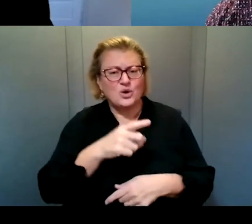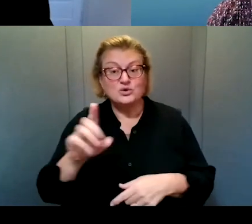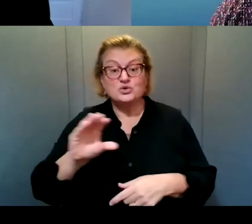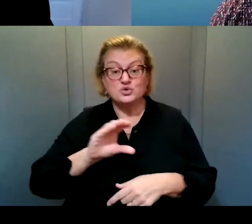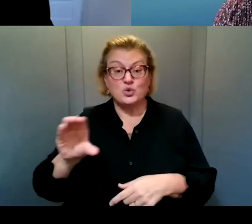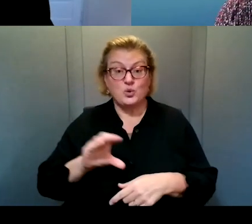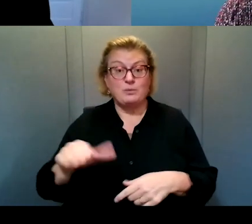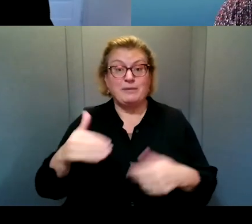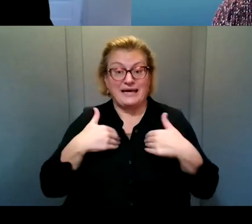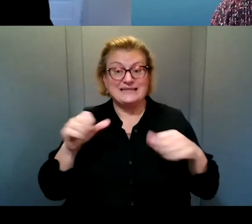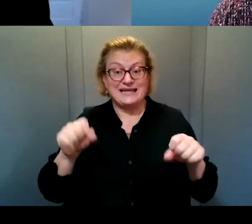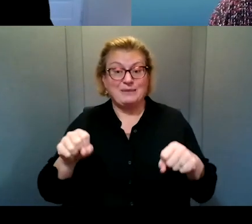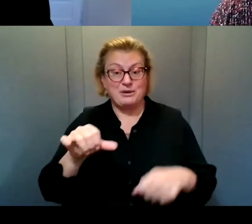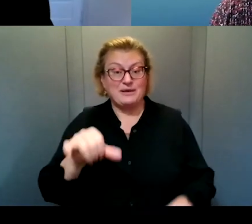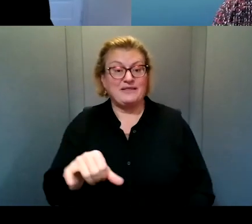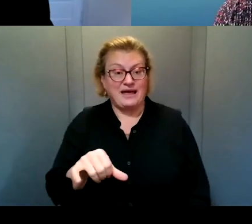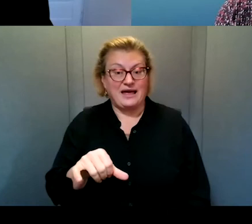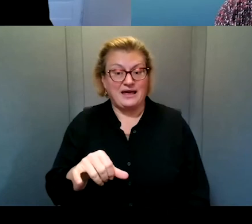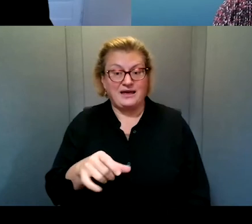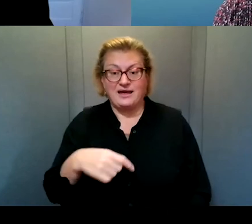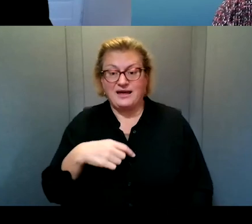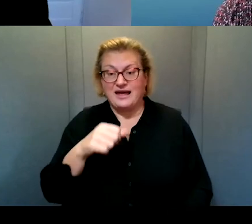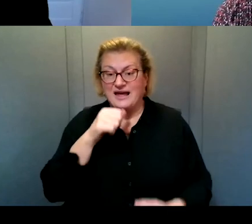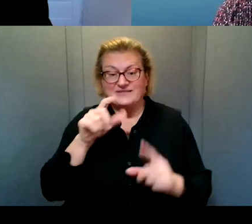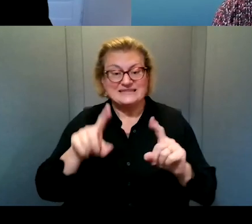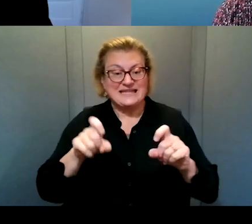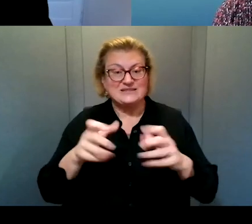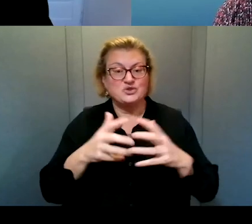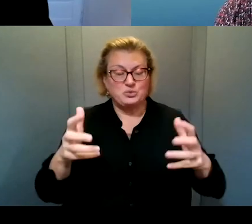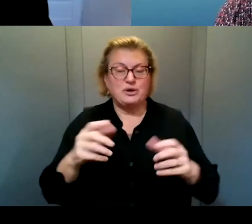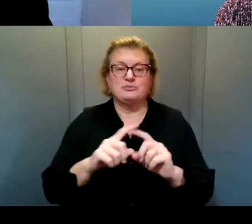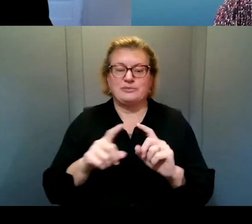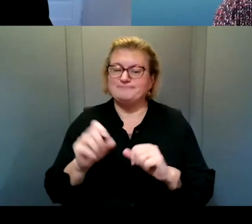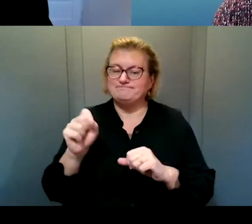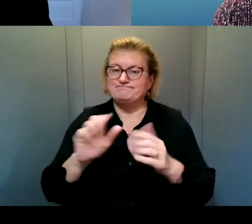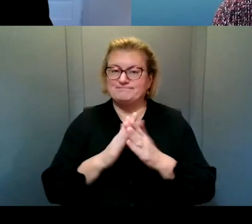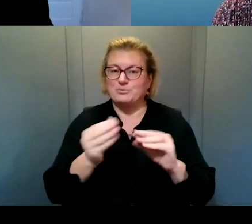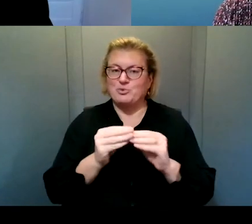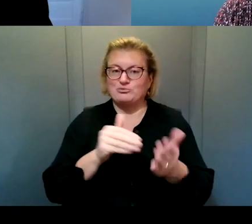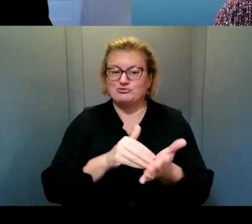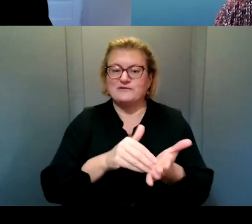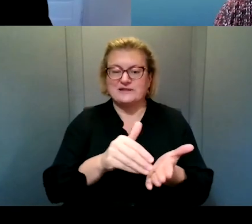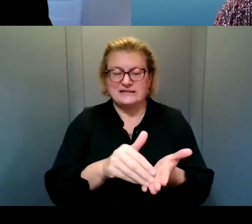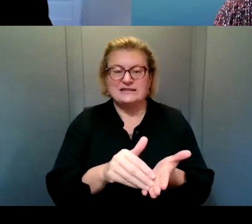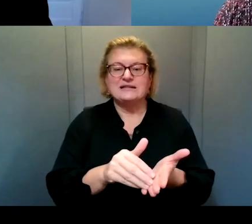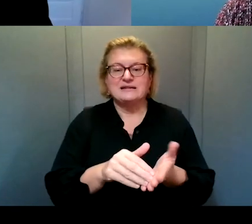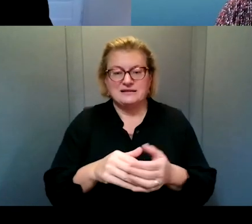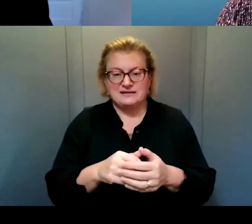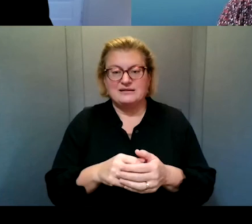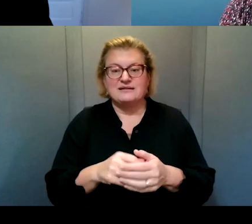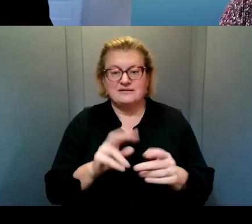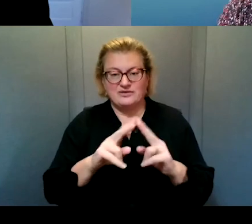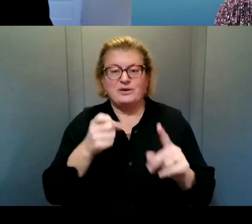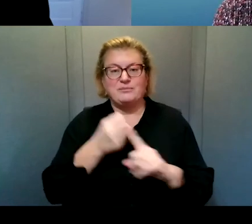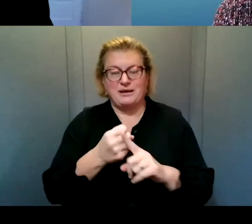capability like that. I don't exactly, I haven't trusted it so much, but yeah, it's definitely becoming more and more prevalent, which is, uh, very impactful